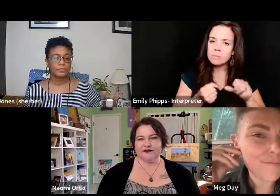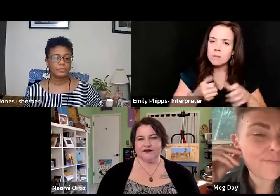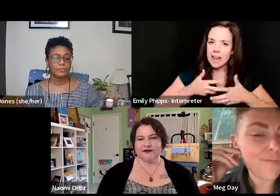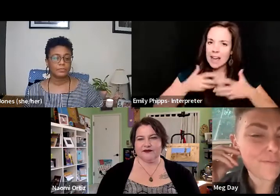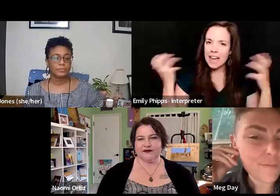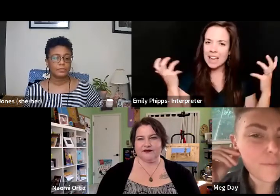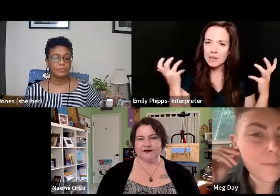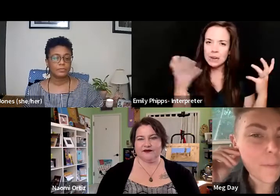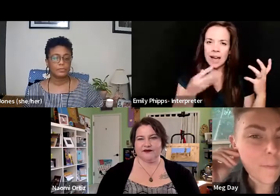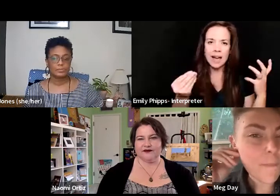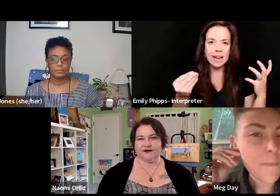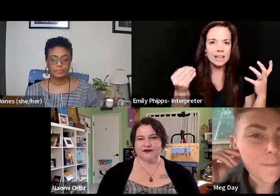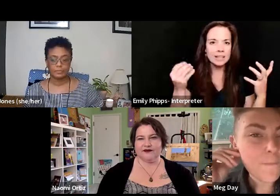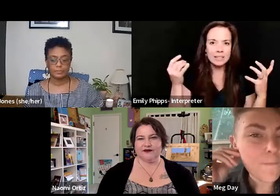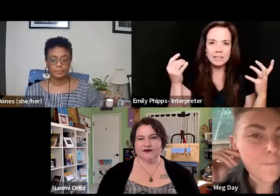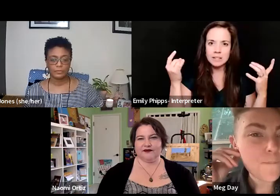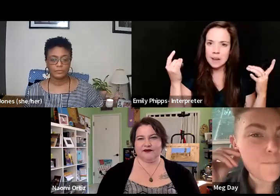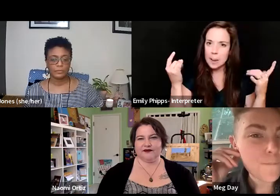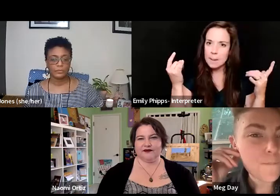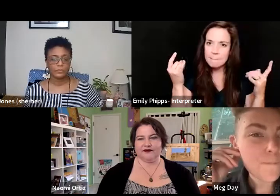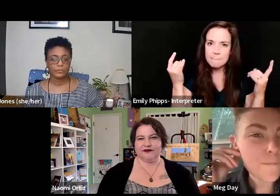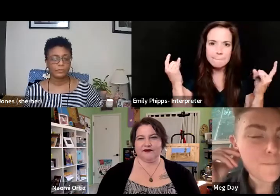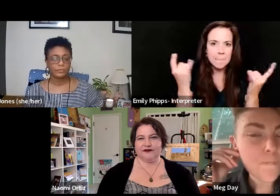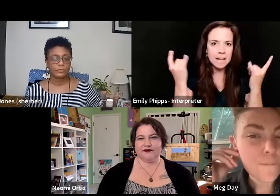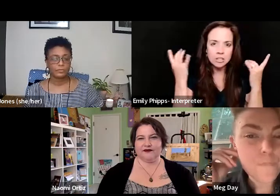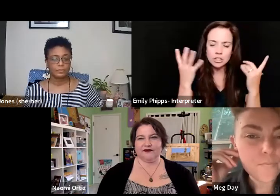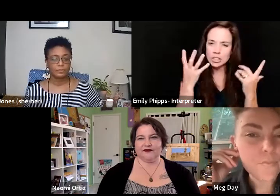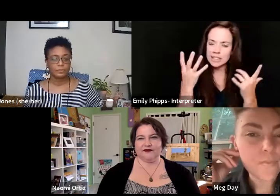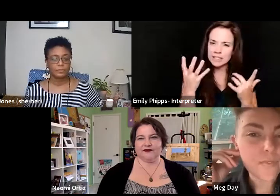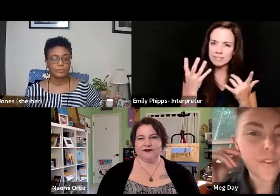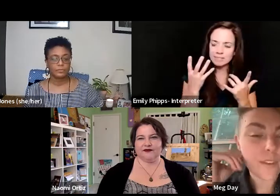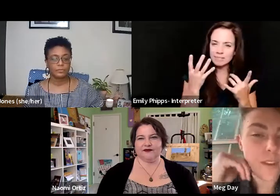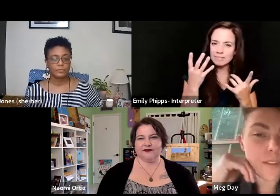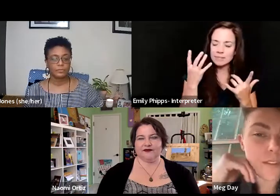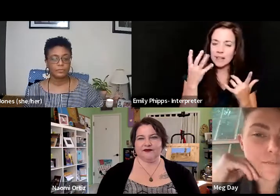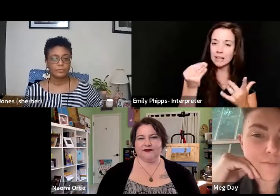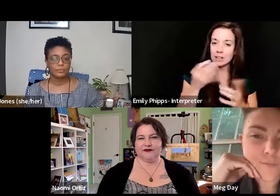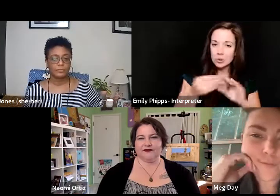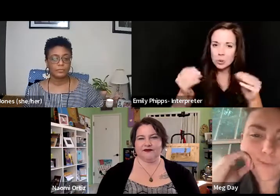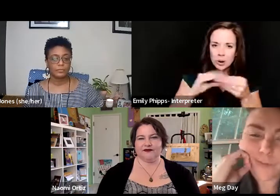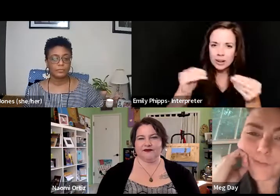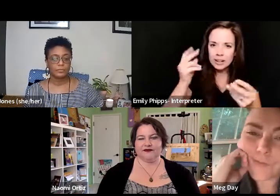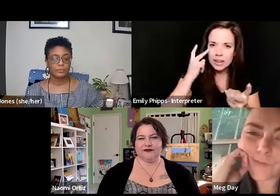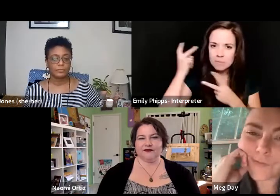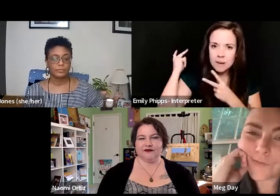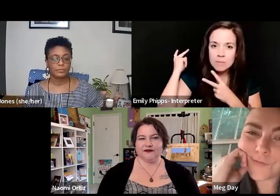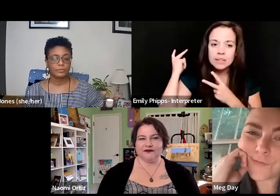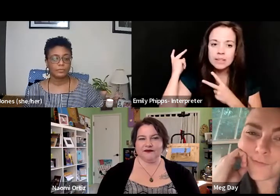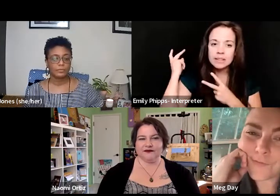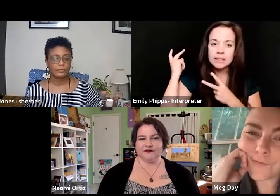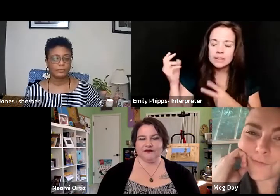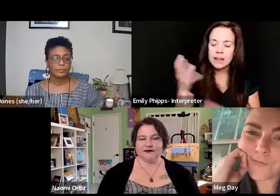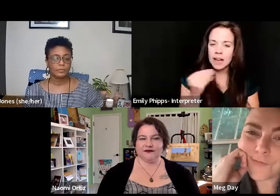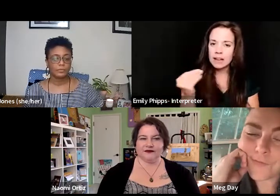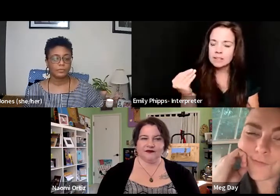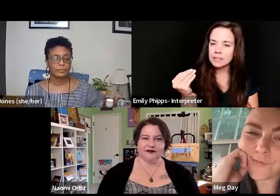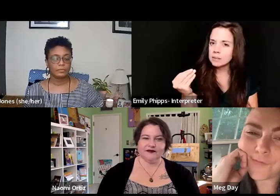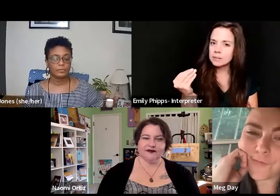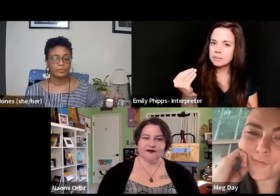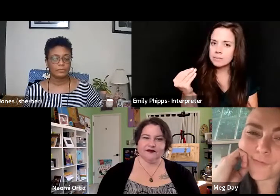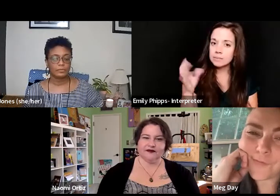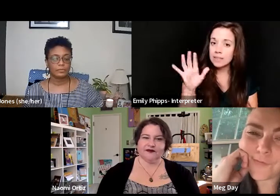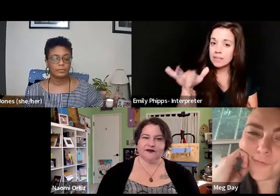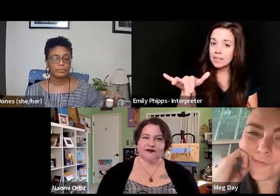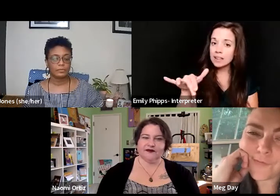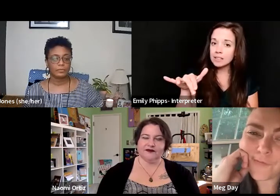batshit, shit we've been through and story and memory. And that's going to be what holds